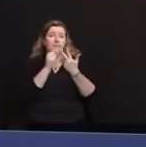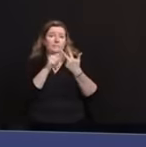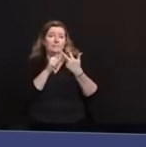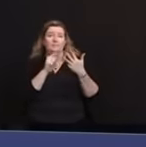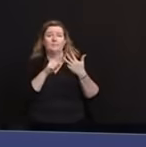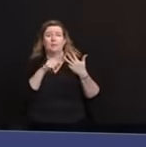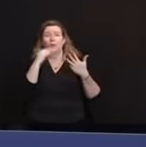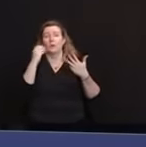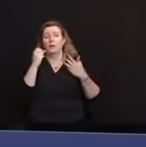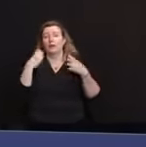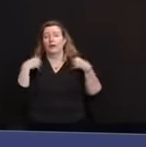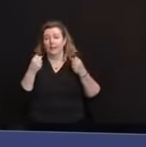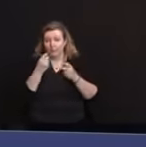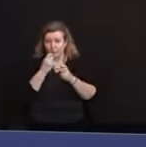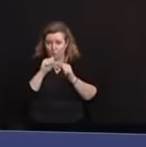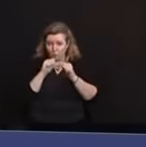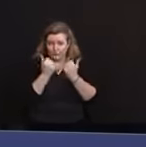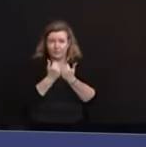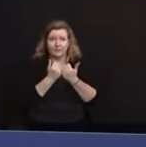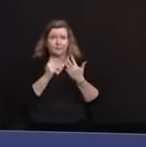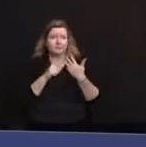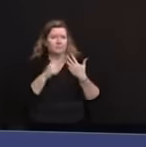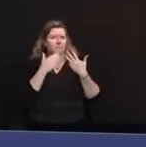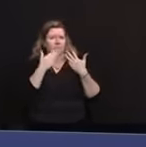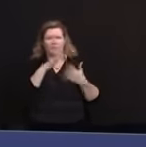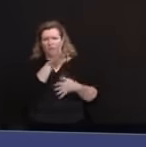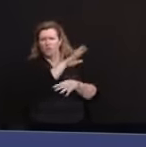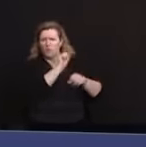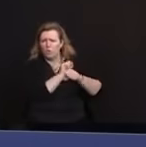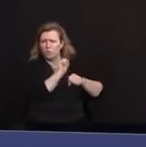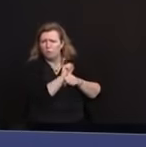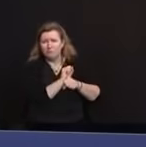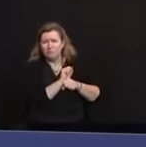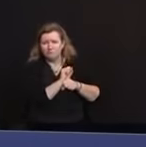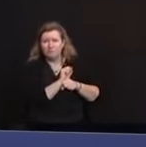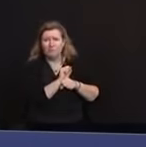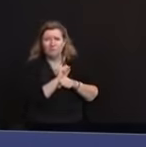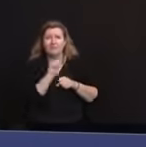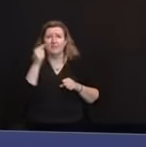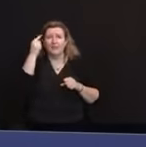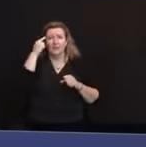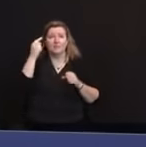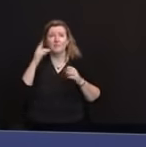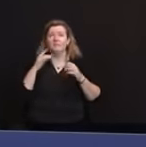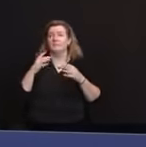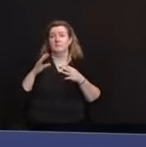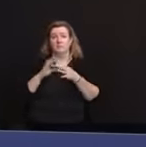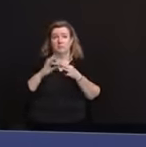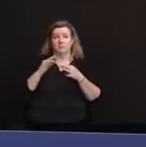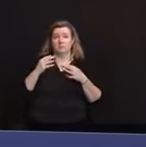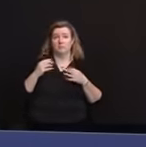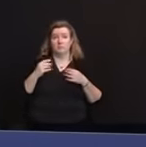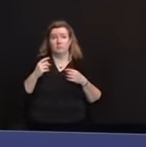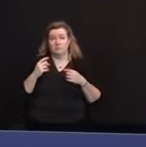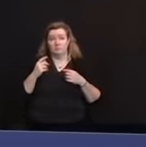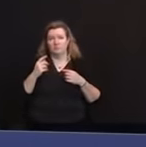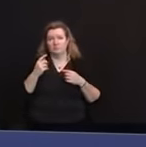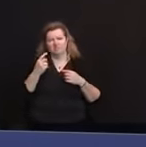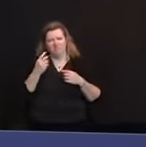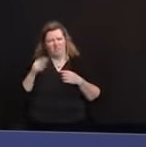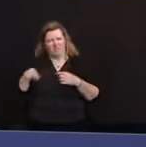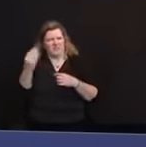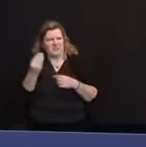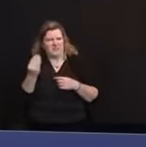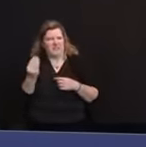this undertaking. As the governor mentioned, we will be visiting a long-term care facility Monday as they begin to